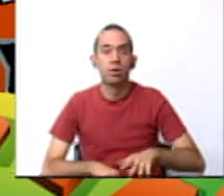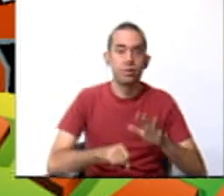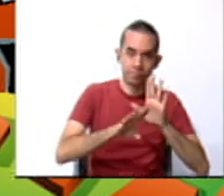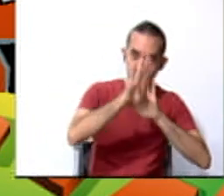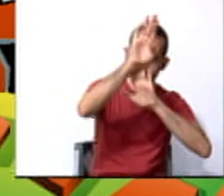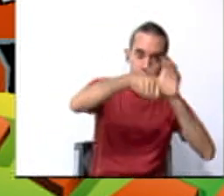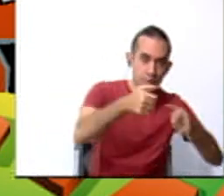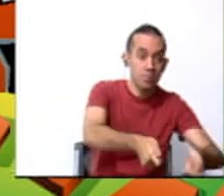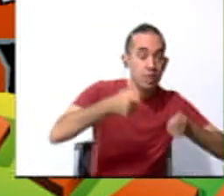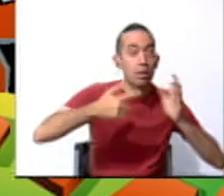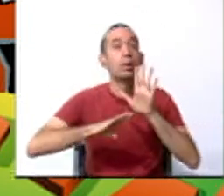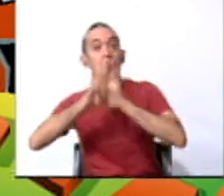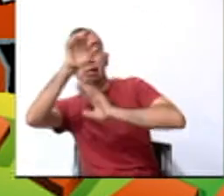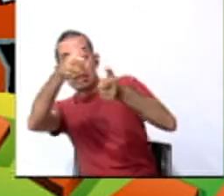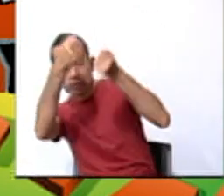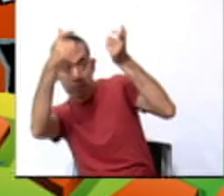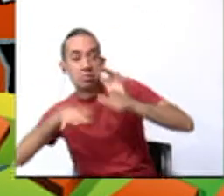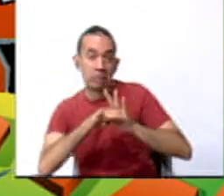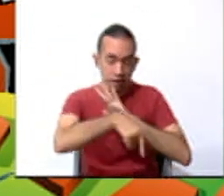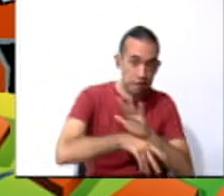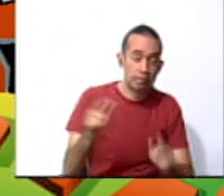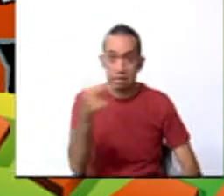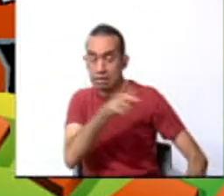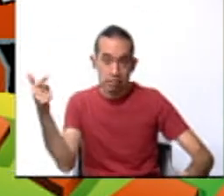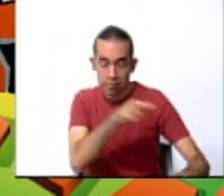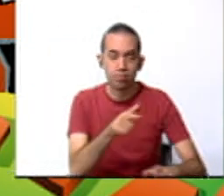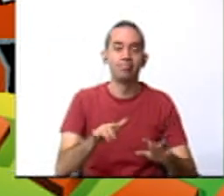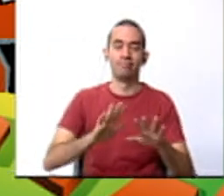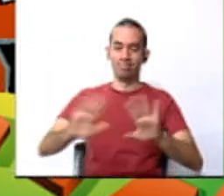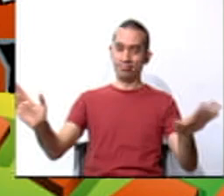Survivor team. Rescue. Survivor. Okay. That's enough.